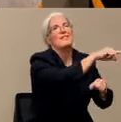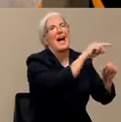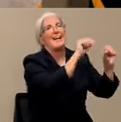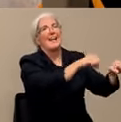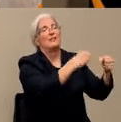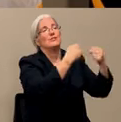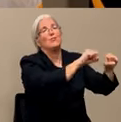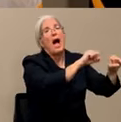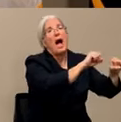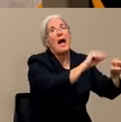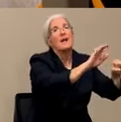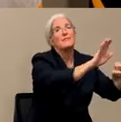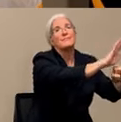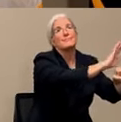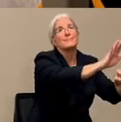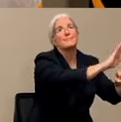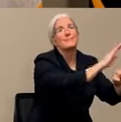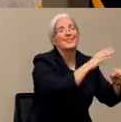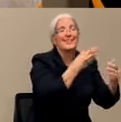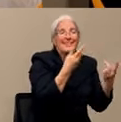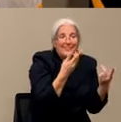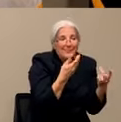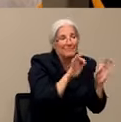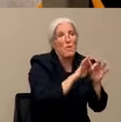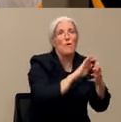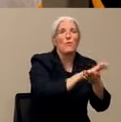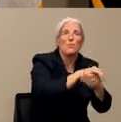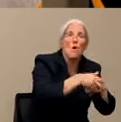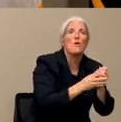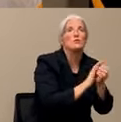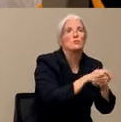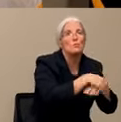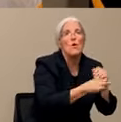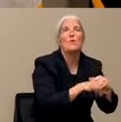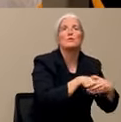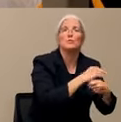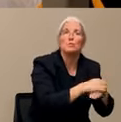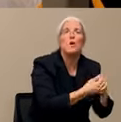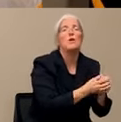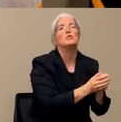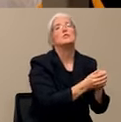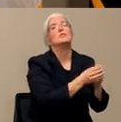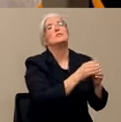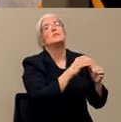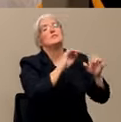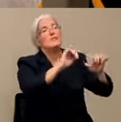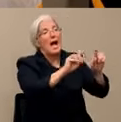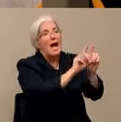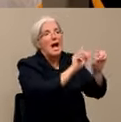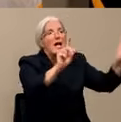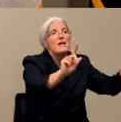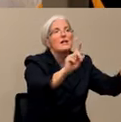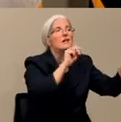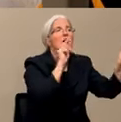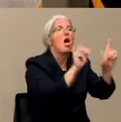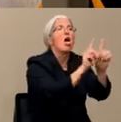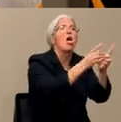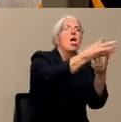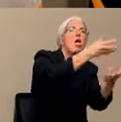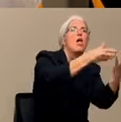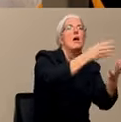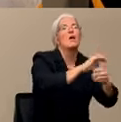our basic hygiene messages that we give everyone. Stay at least six feet away from people. Wash your hands very